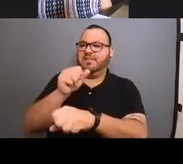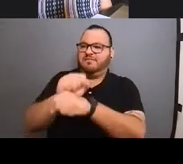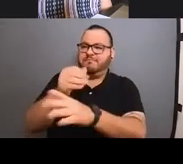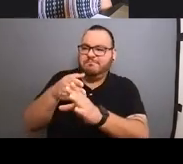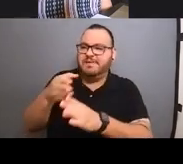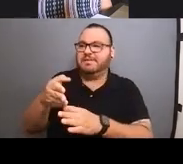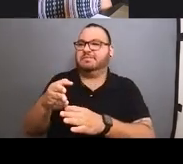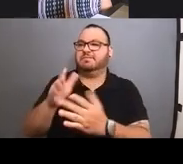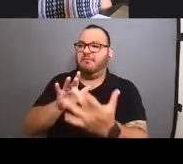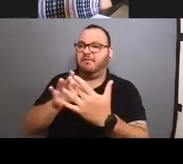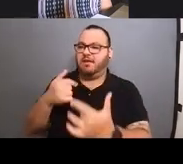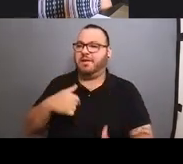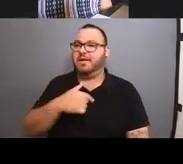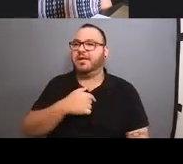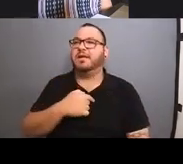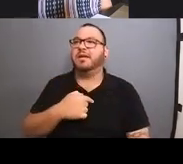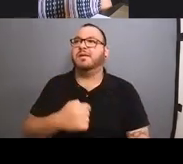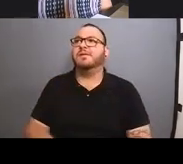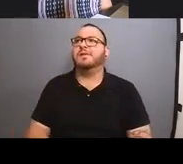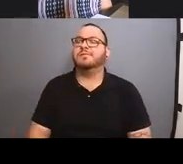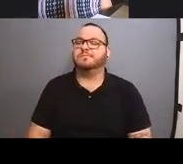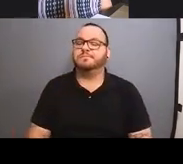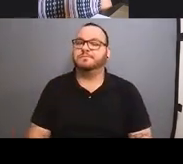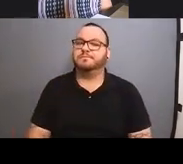want something that, um,